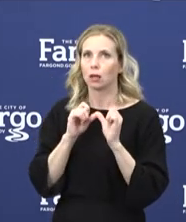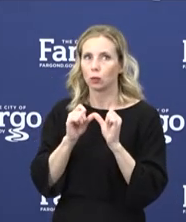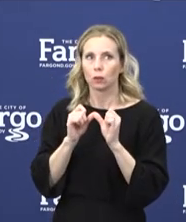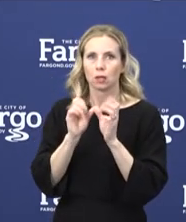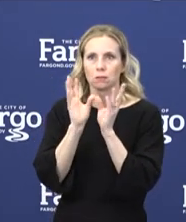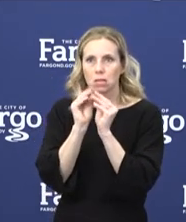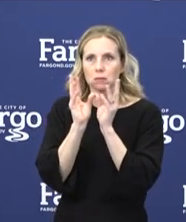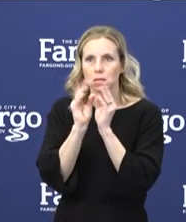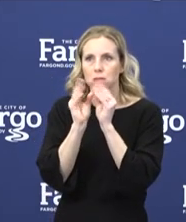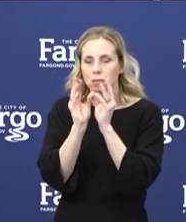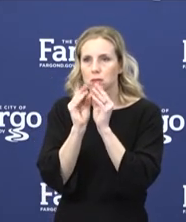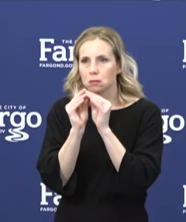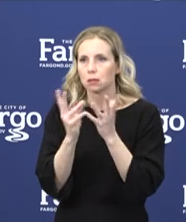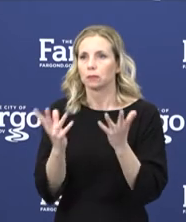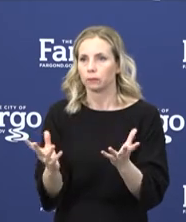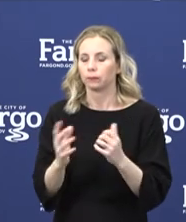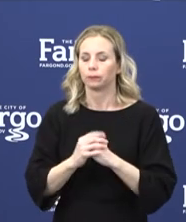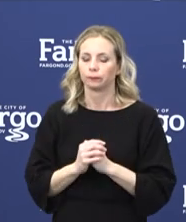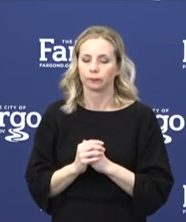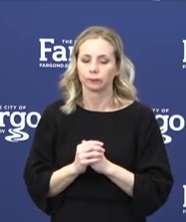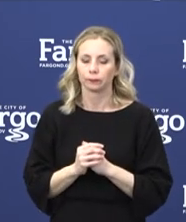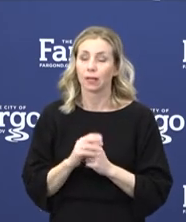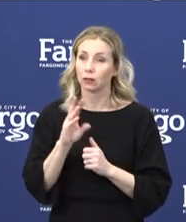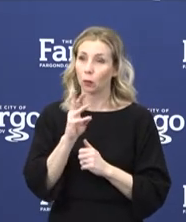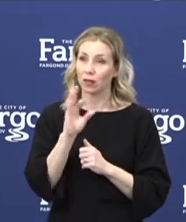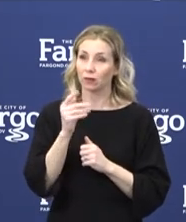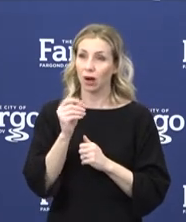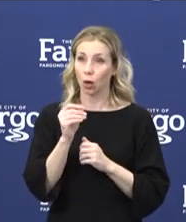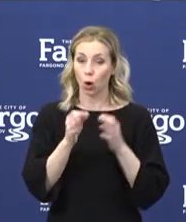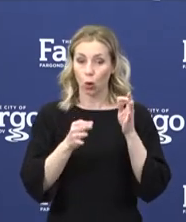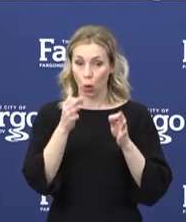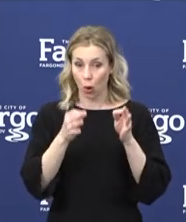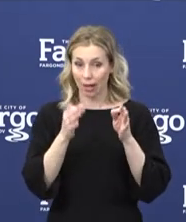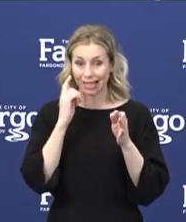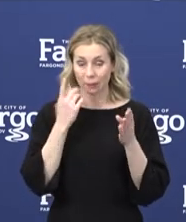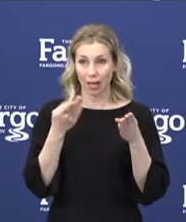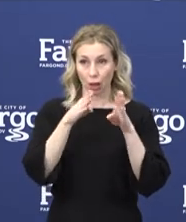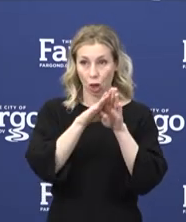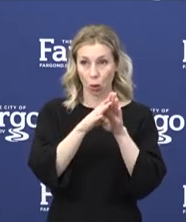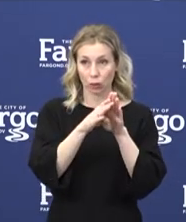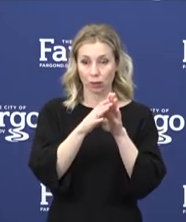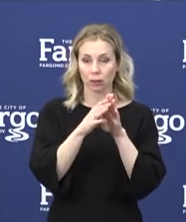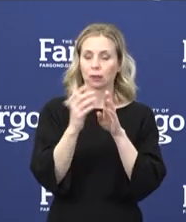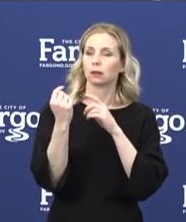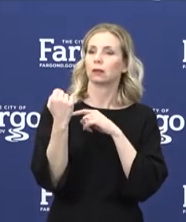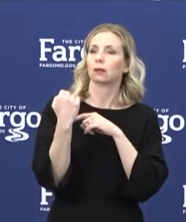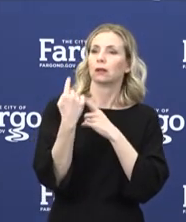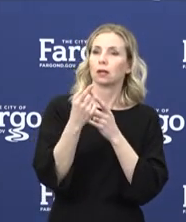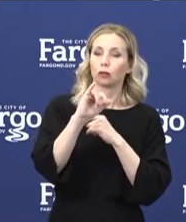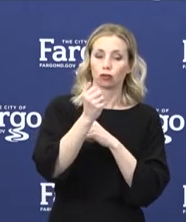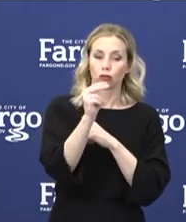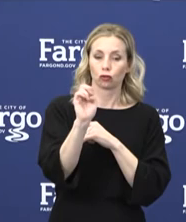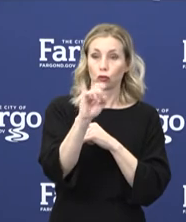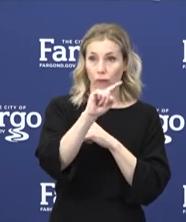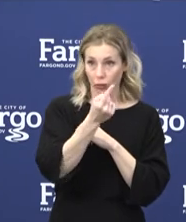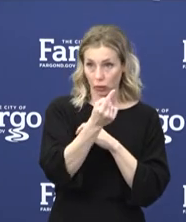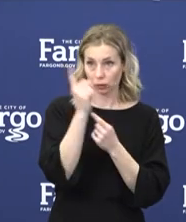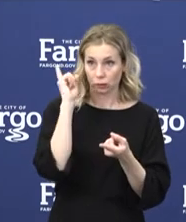So West Fargo municipal court has been closed down again until June 1st. The